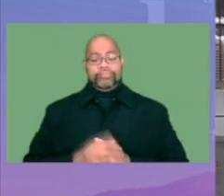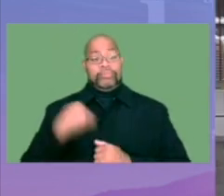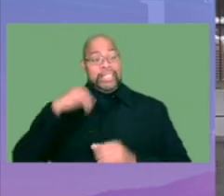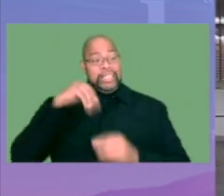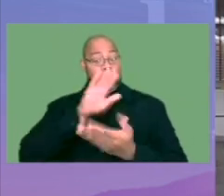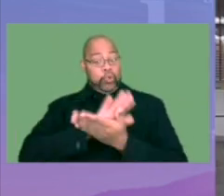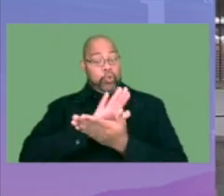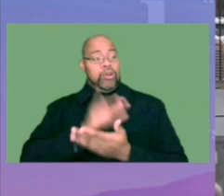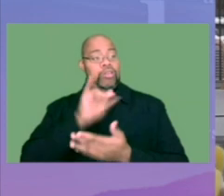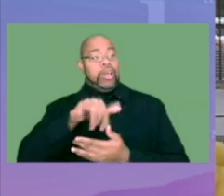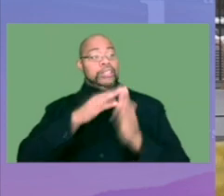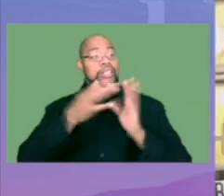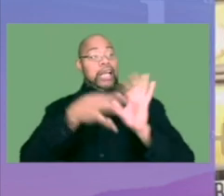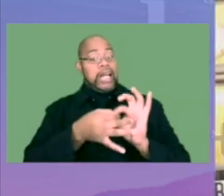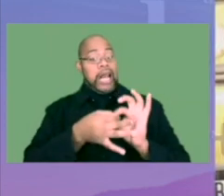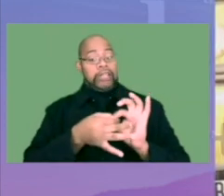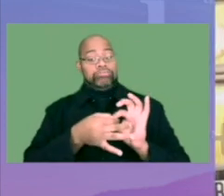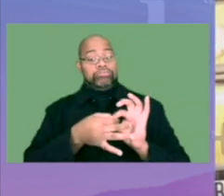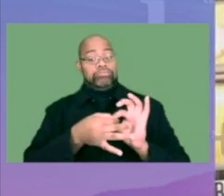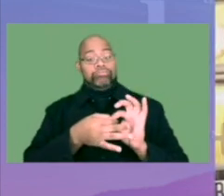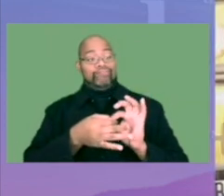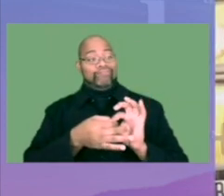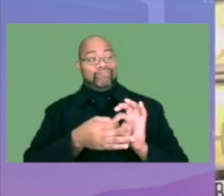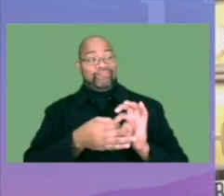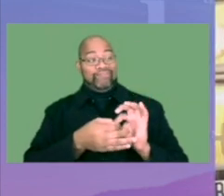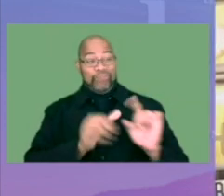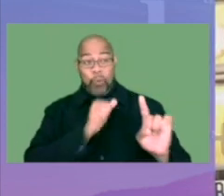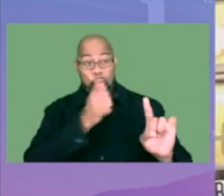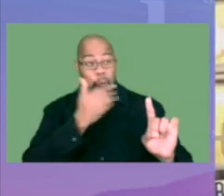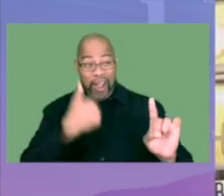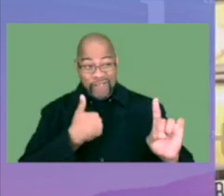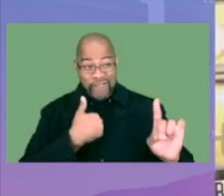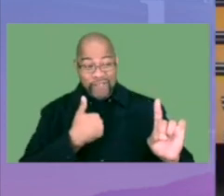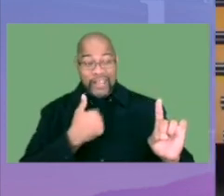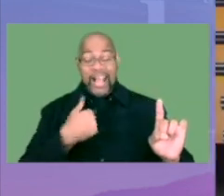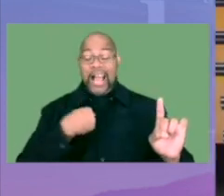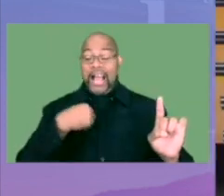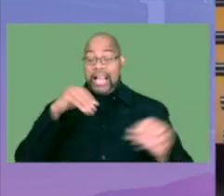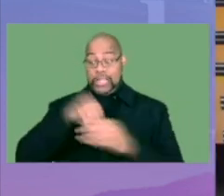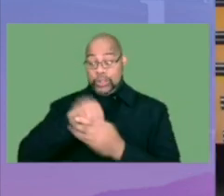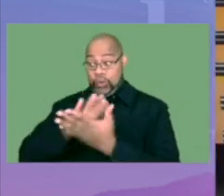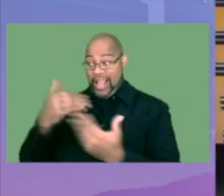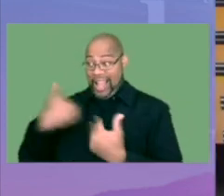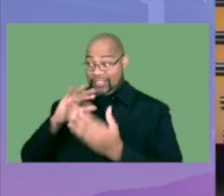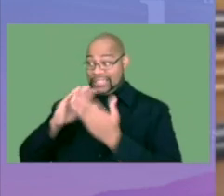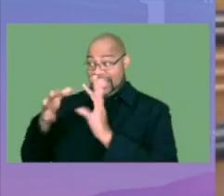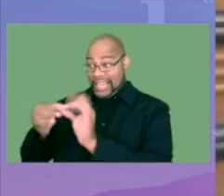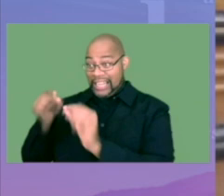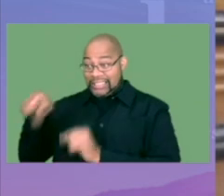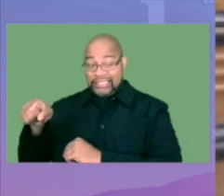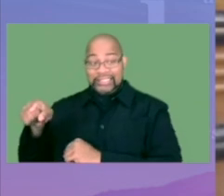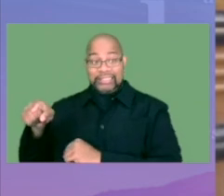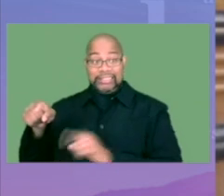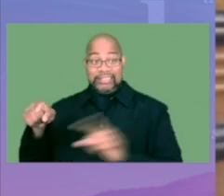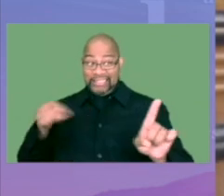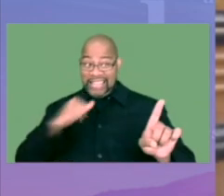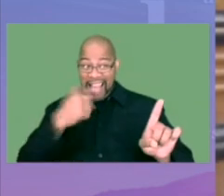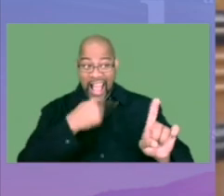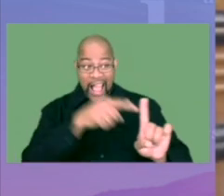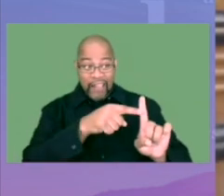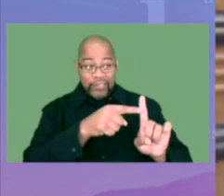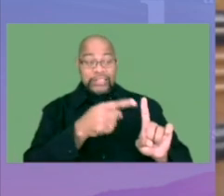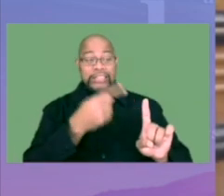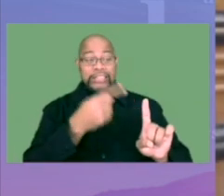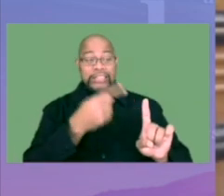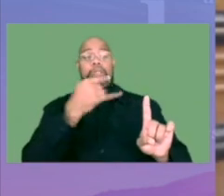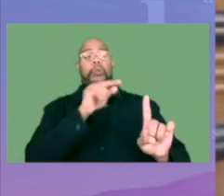I've been in schools where CityConnects has not been, and I'm in a school that has CityConnects. Not having it showed